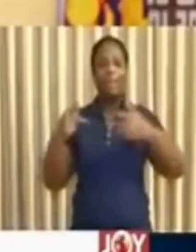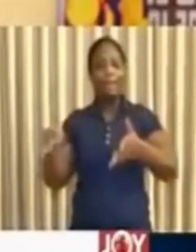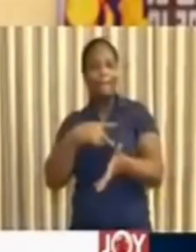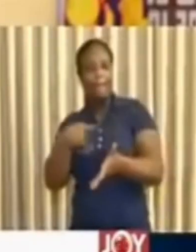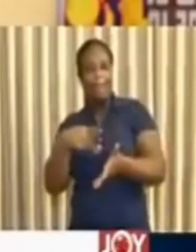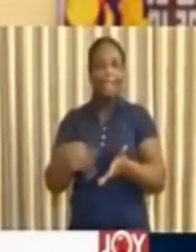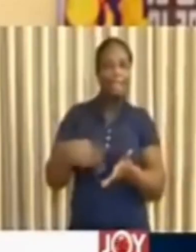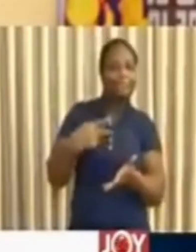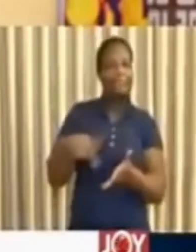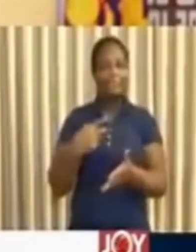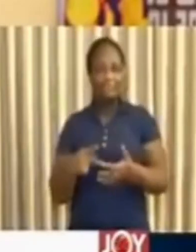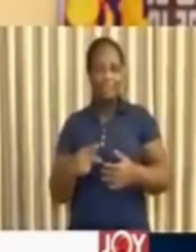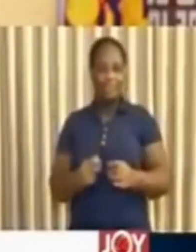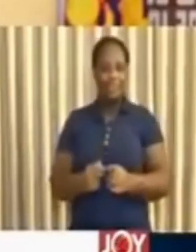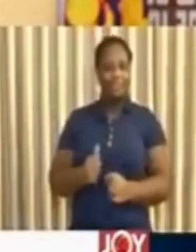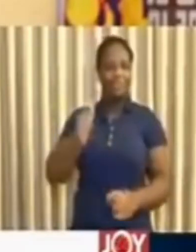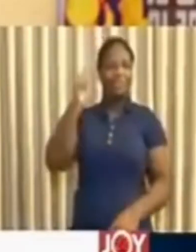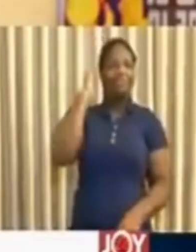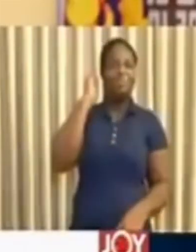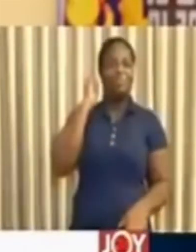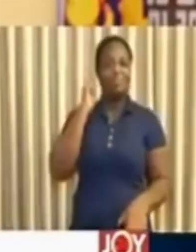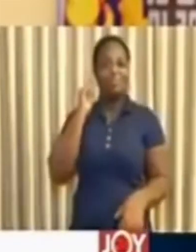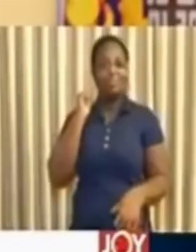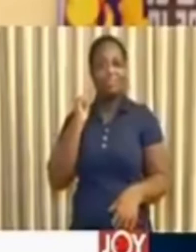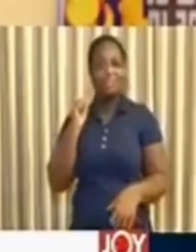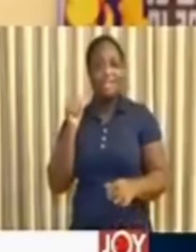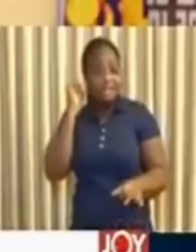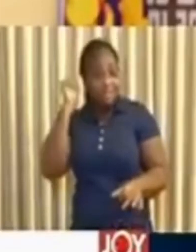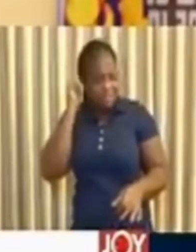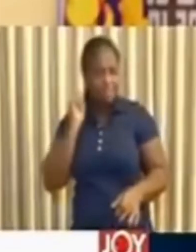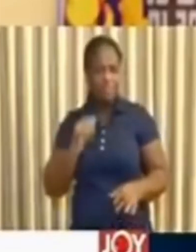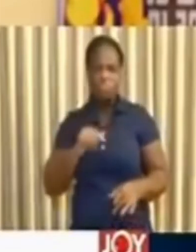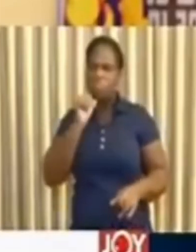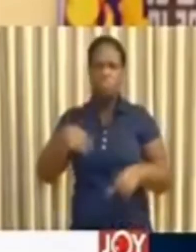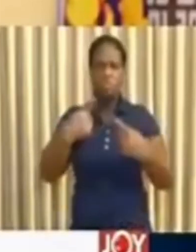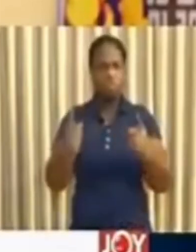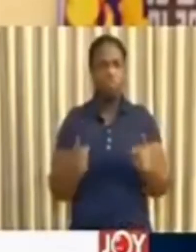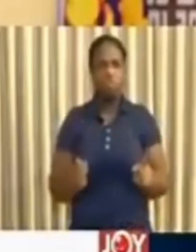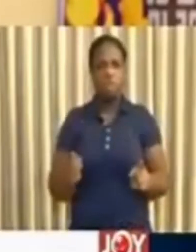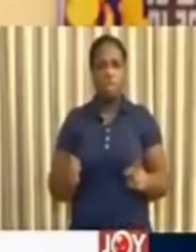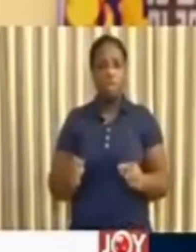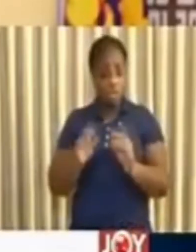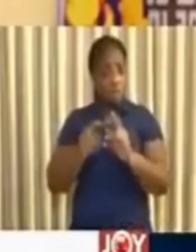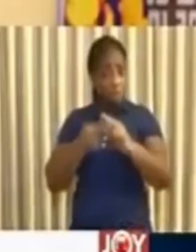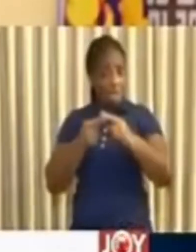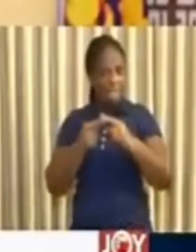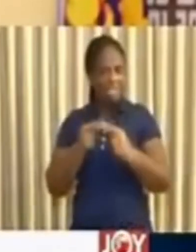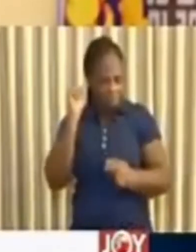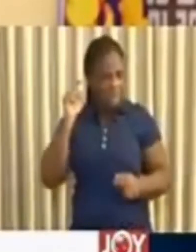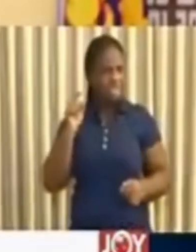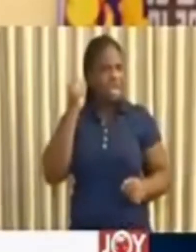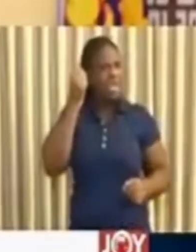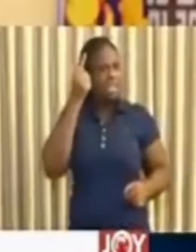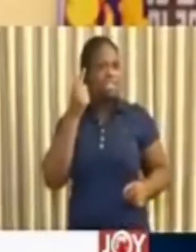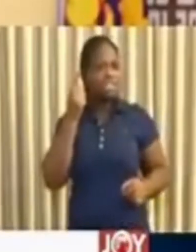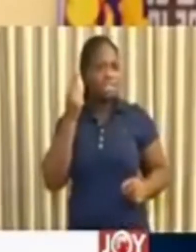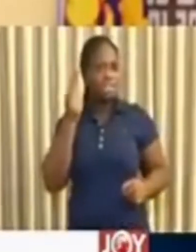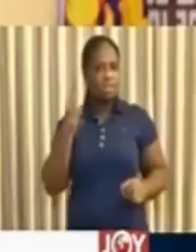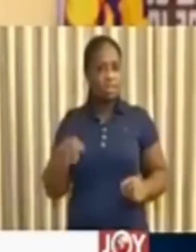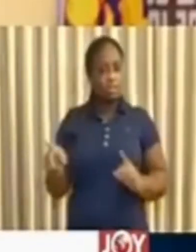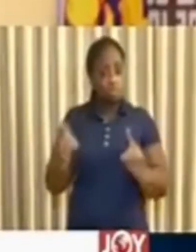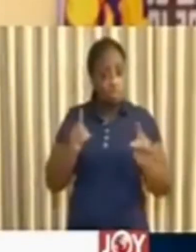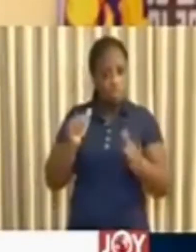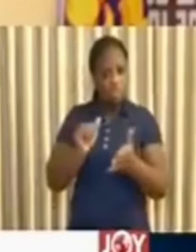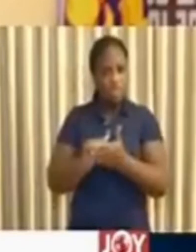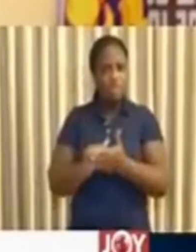sternly refuse to attend one if you are invited. Your relatives will understand you are doing this out